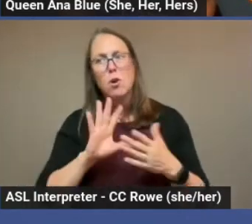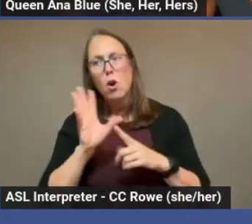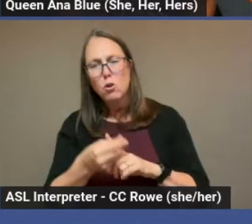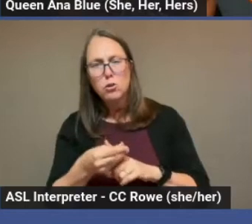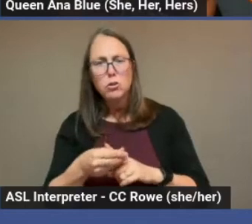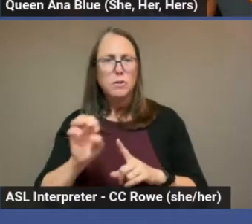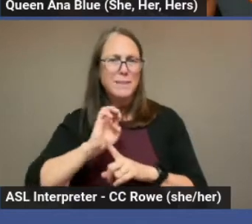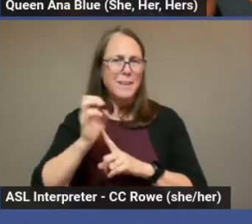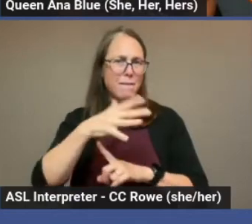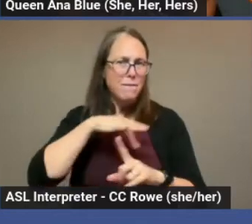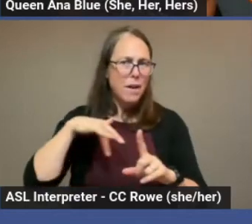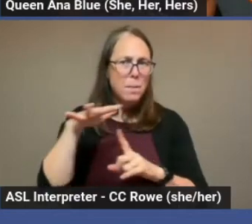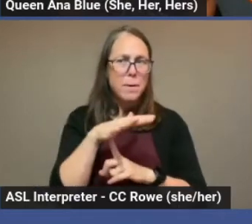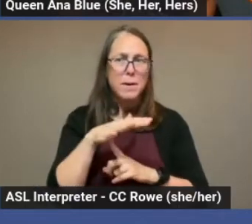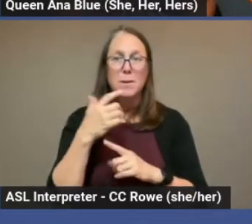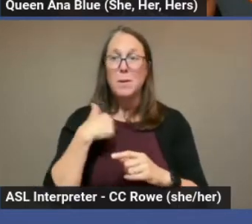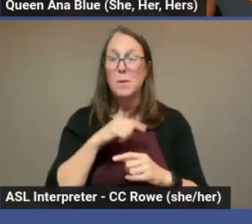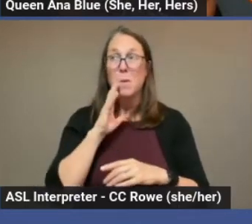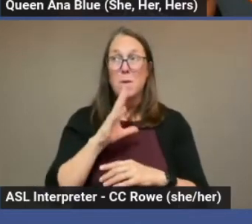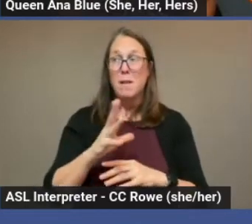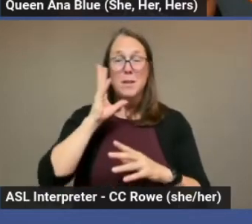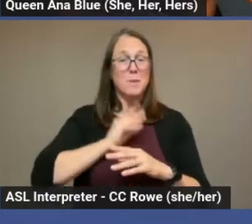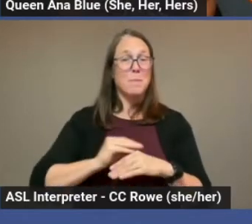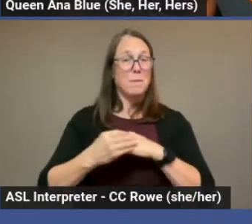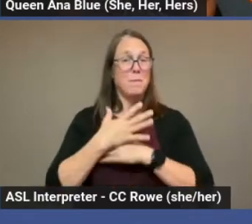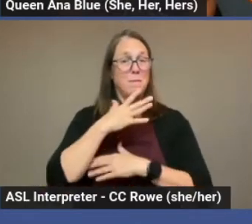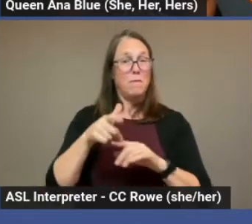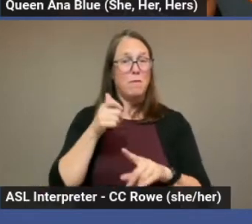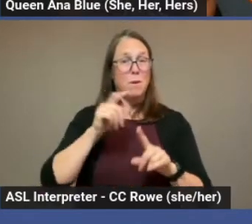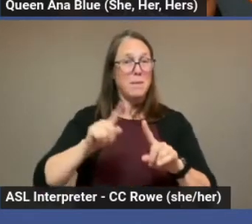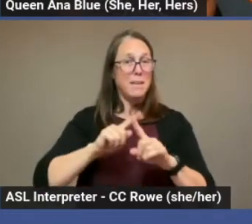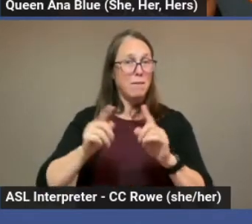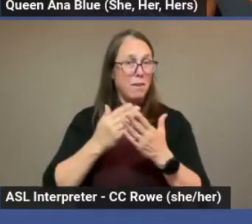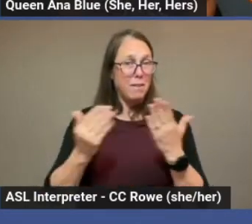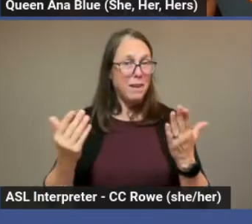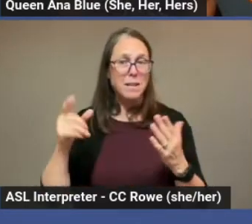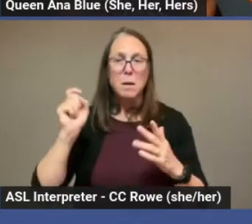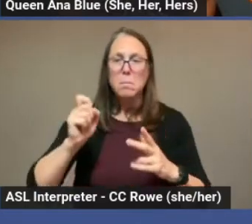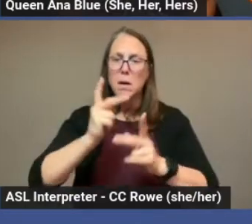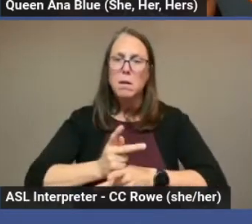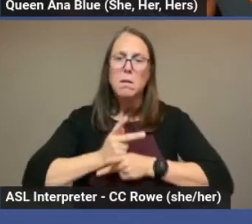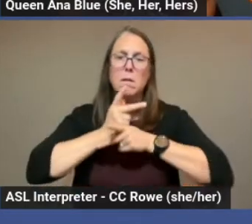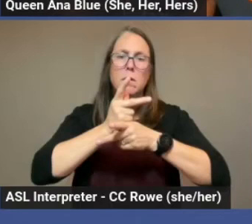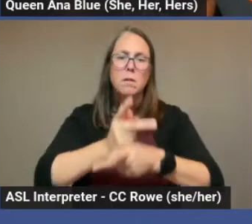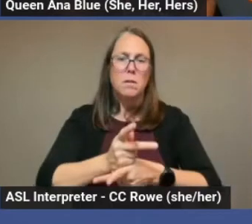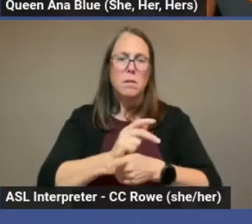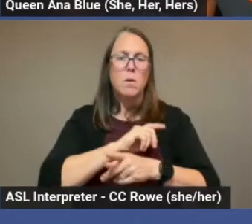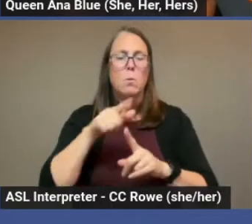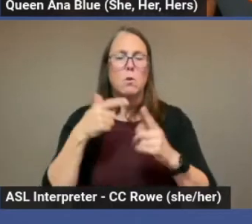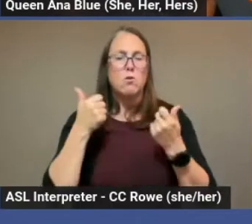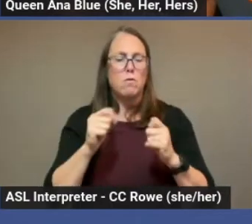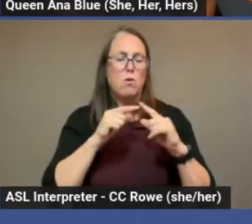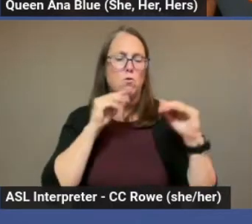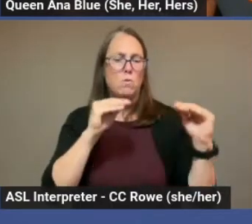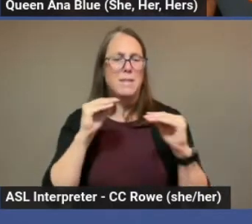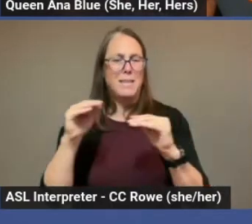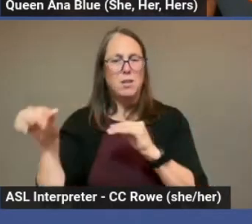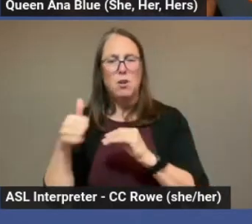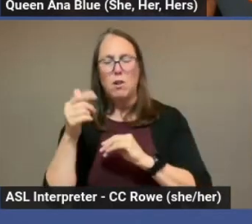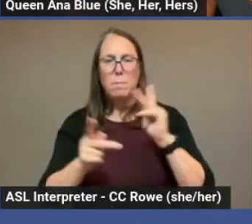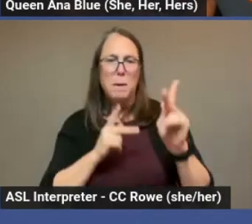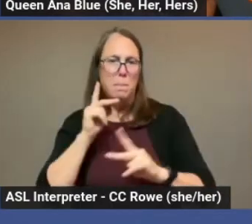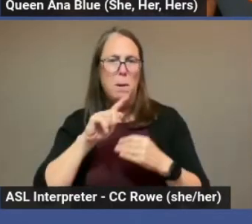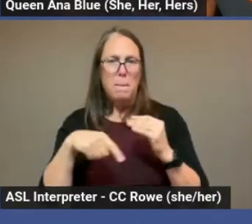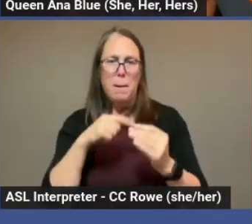and we're going to be influenced by different things. So we need to be careful when we're trying to teach others about things.